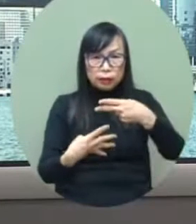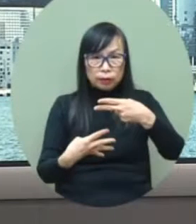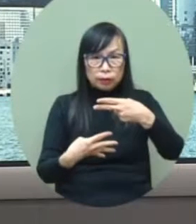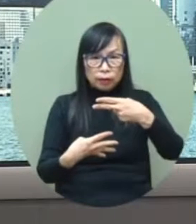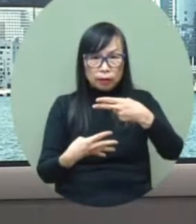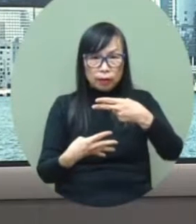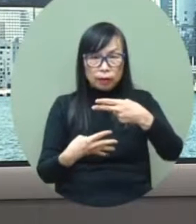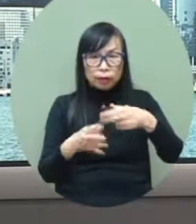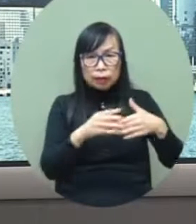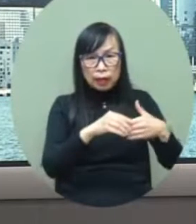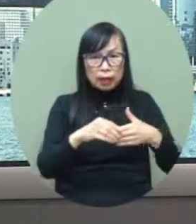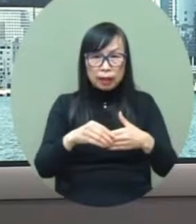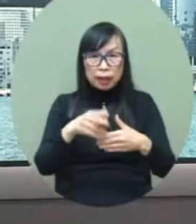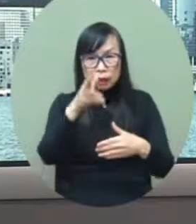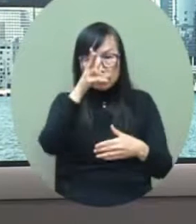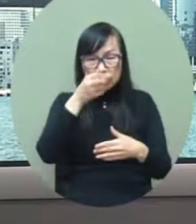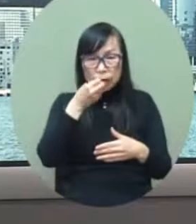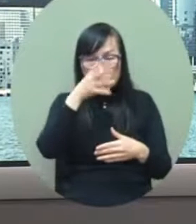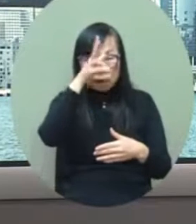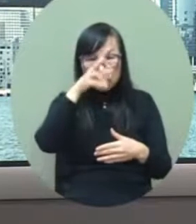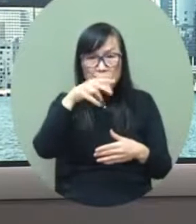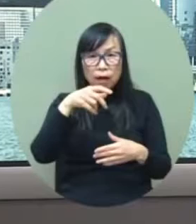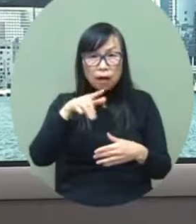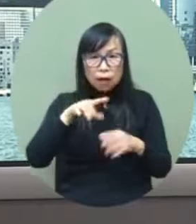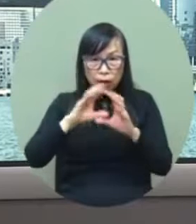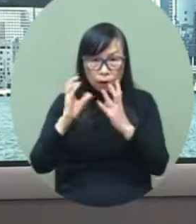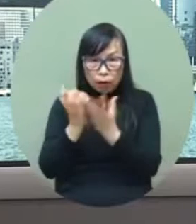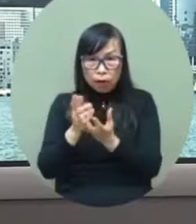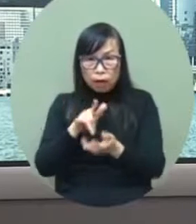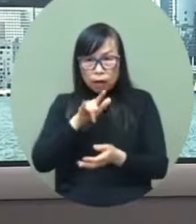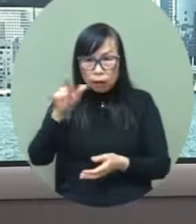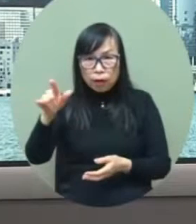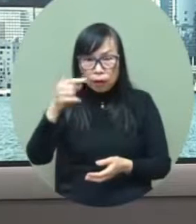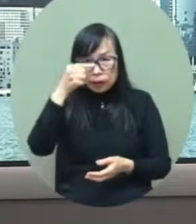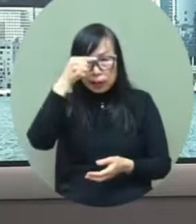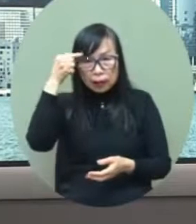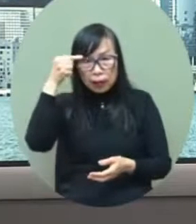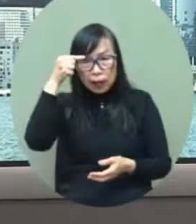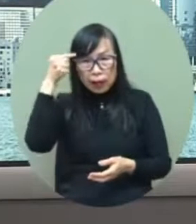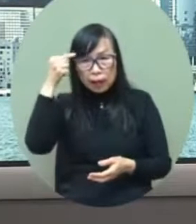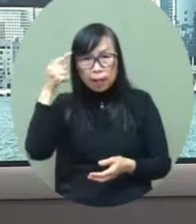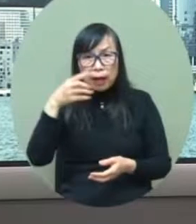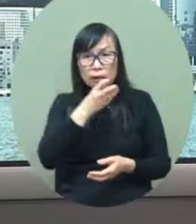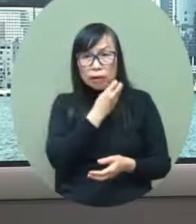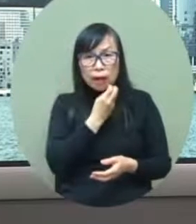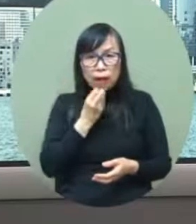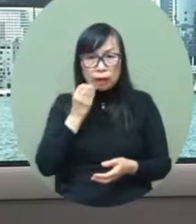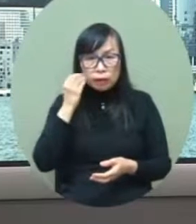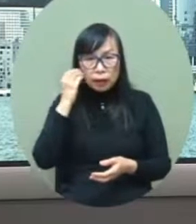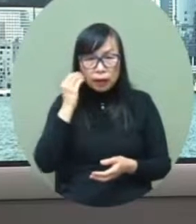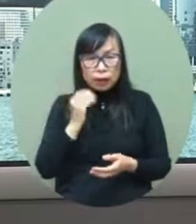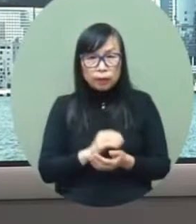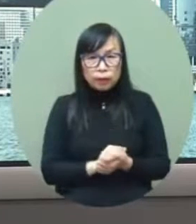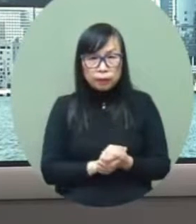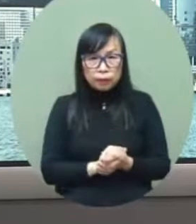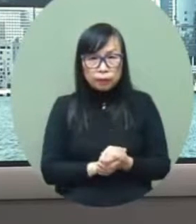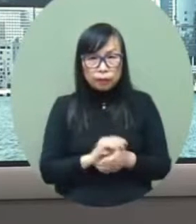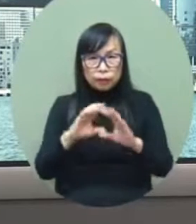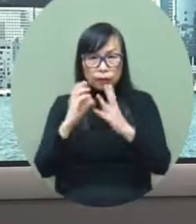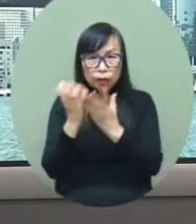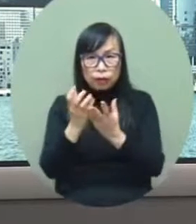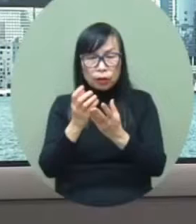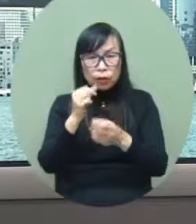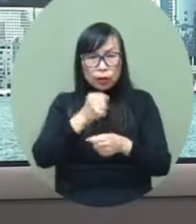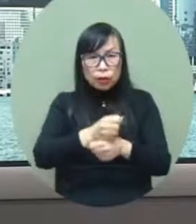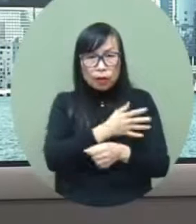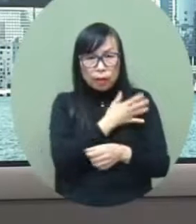this saturday on the 4th of february i'll be leading a hong kong sar delegation to visit saudi arabia and the united